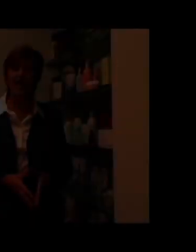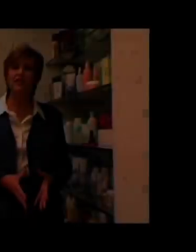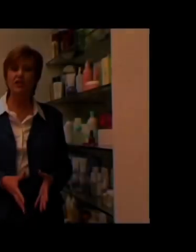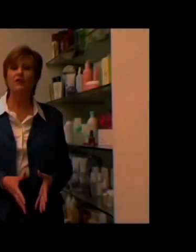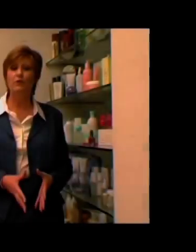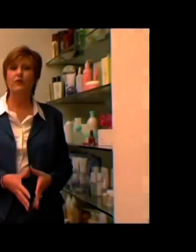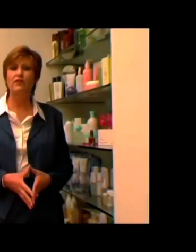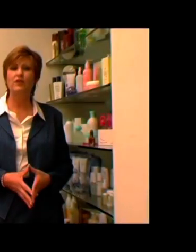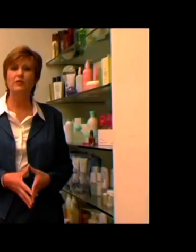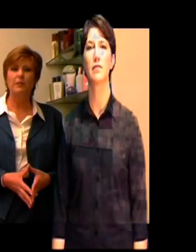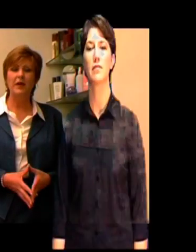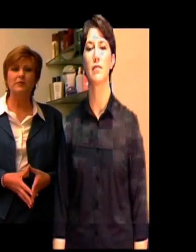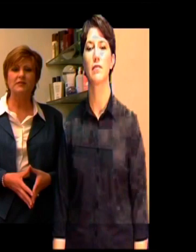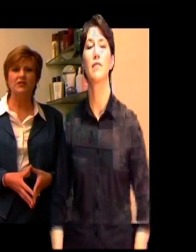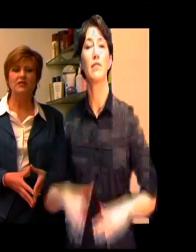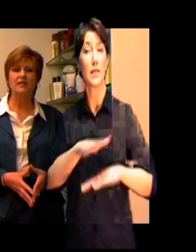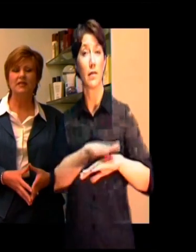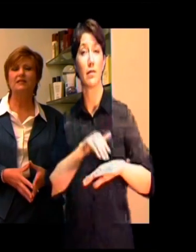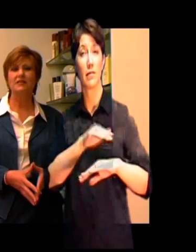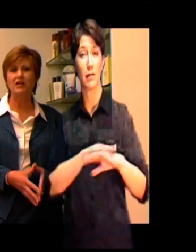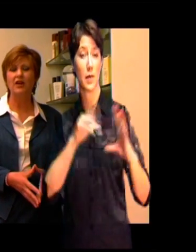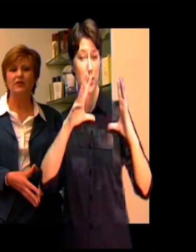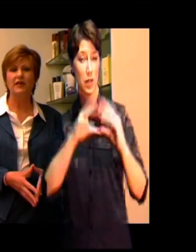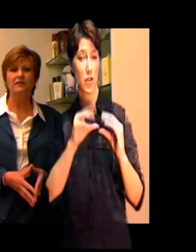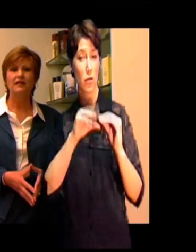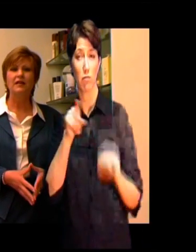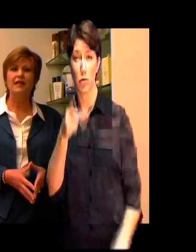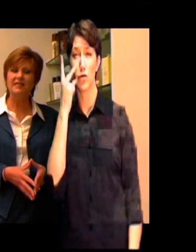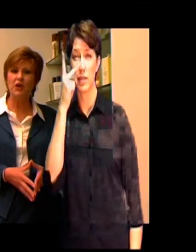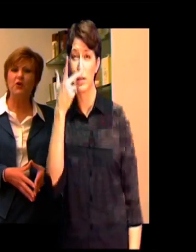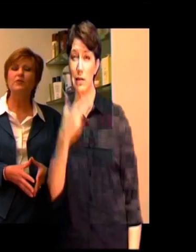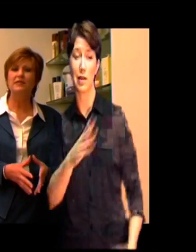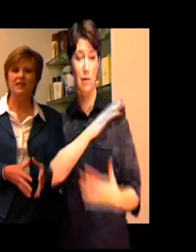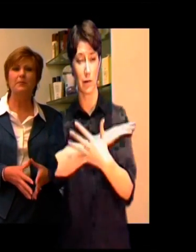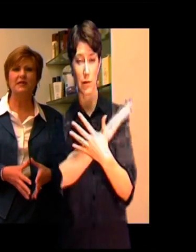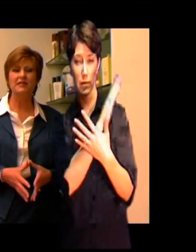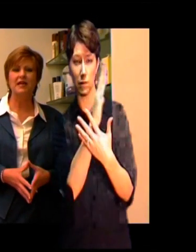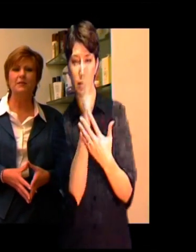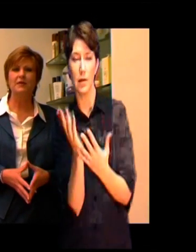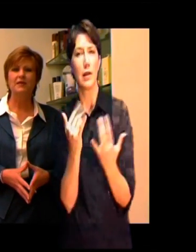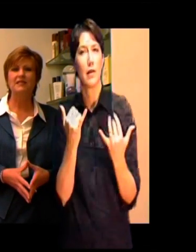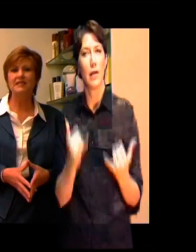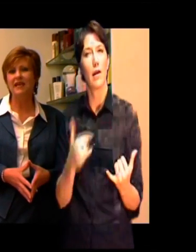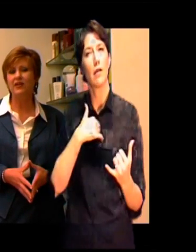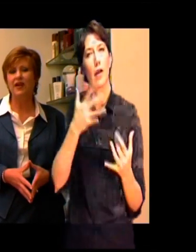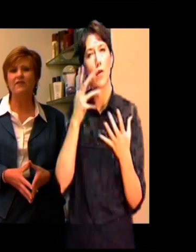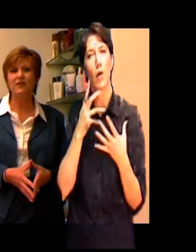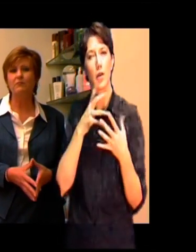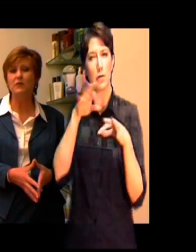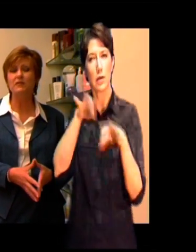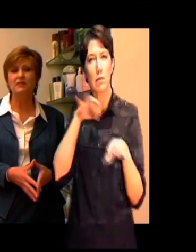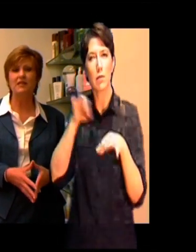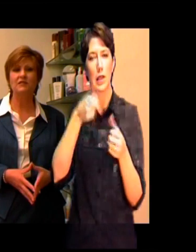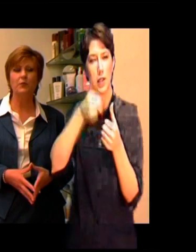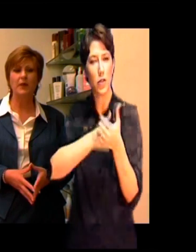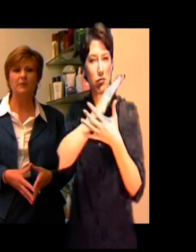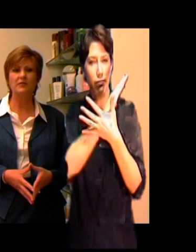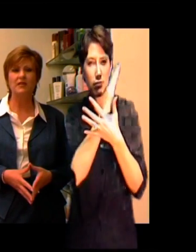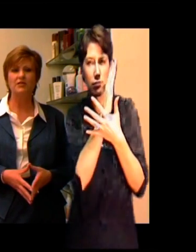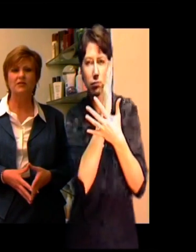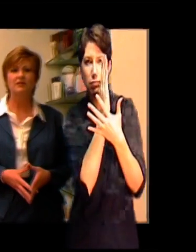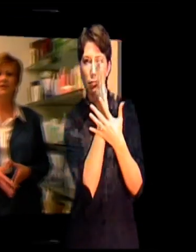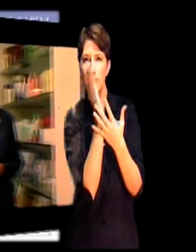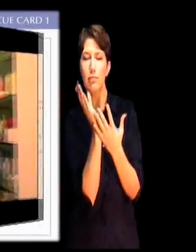Now that you've reviewed the Pampers session in its entirety, let's go step by step to see how to have the most successful